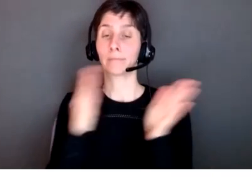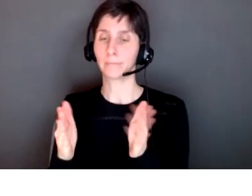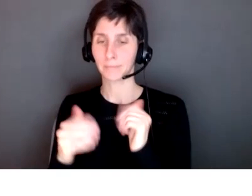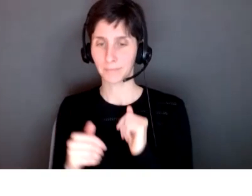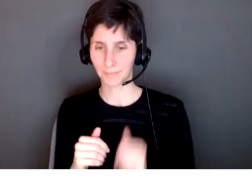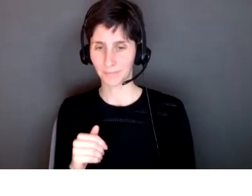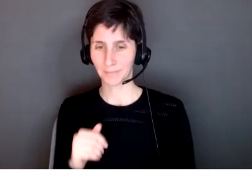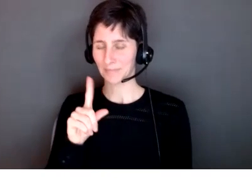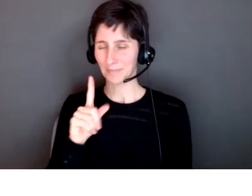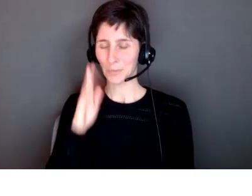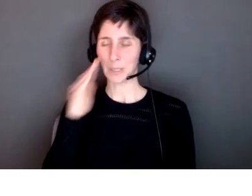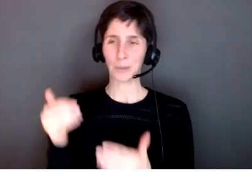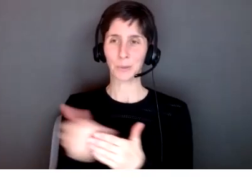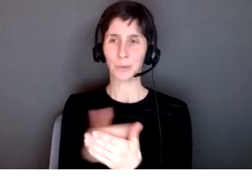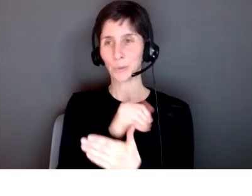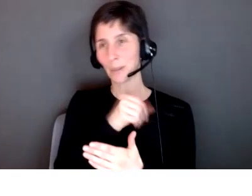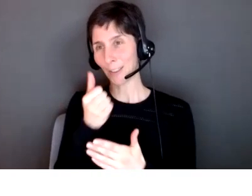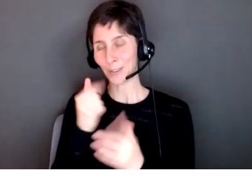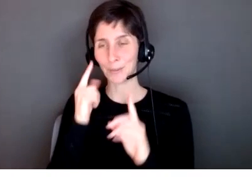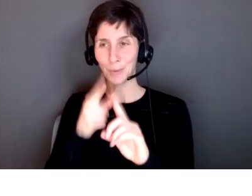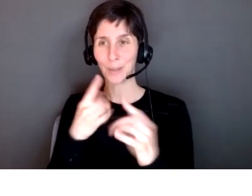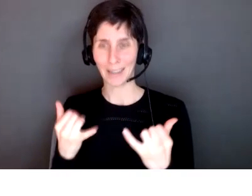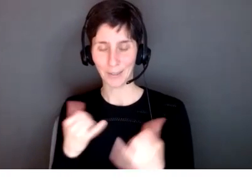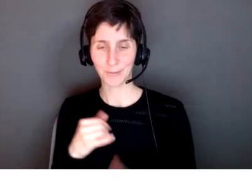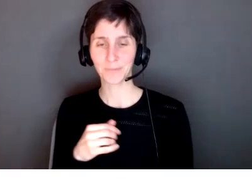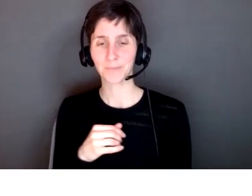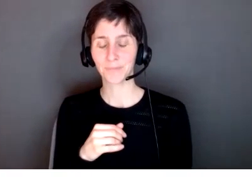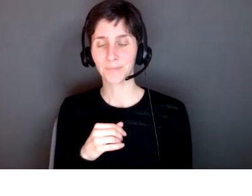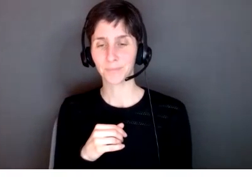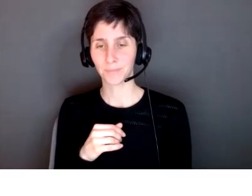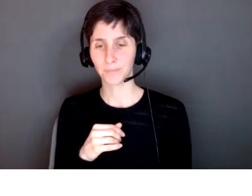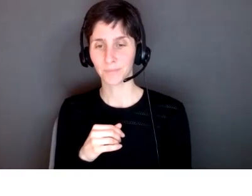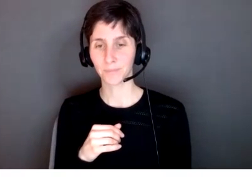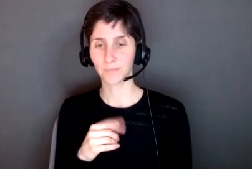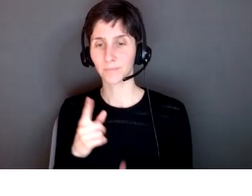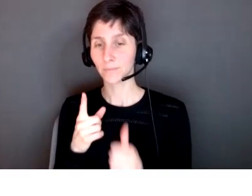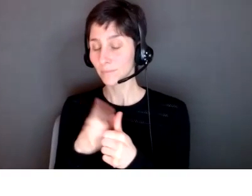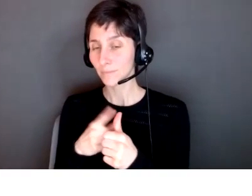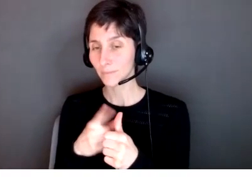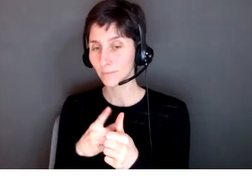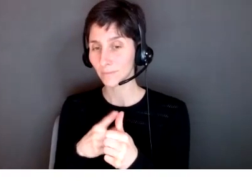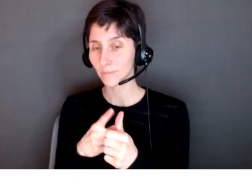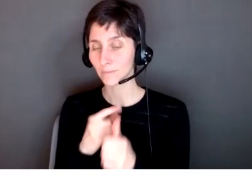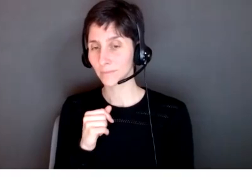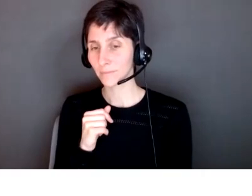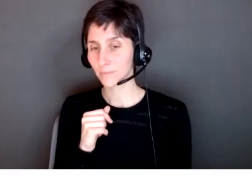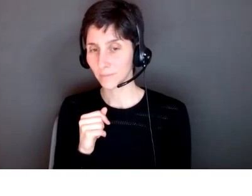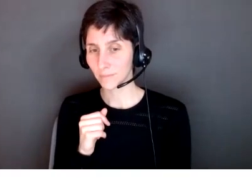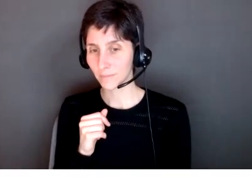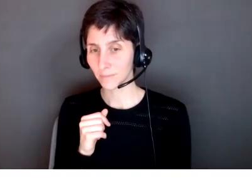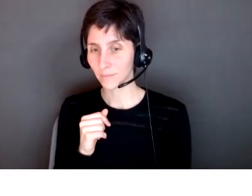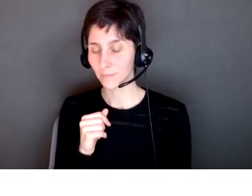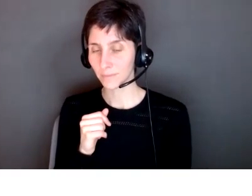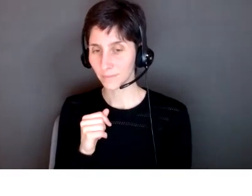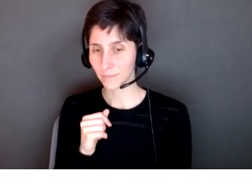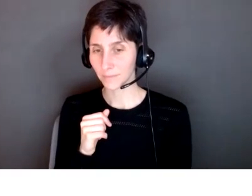are going to be abrupt um but before i want you to think about oh there we go